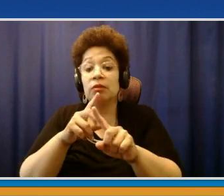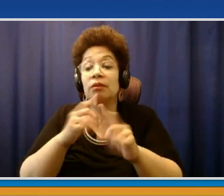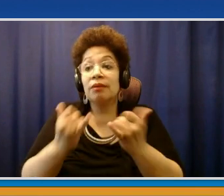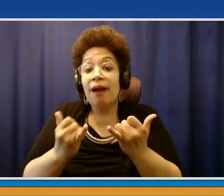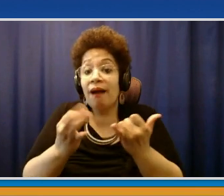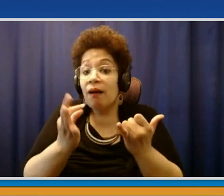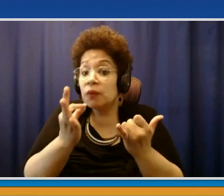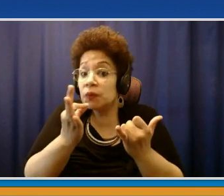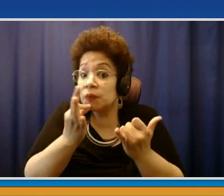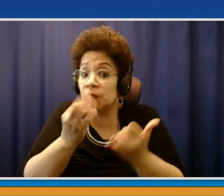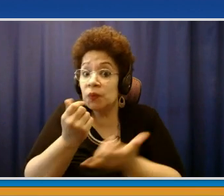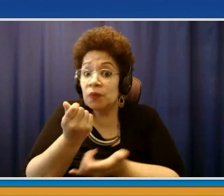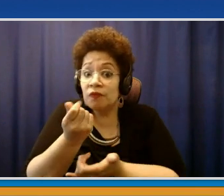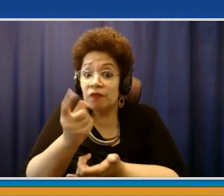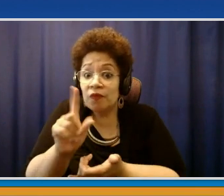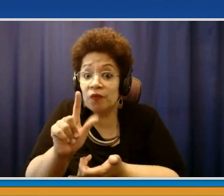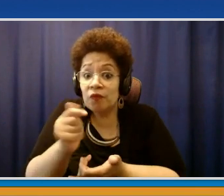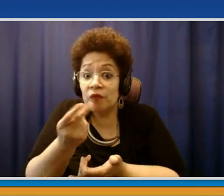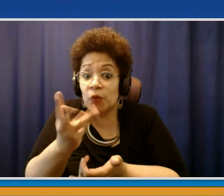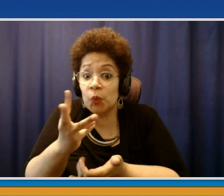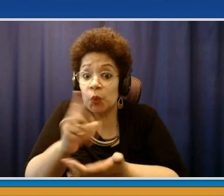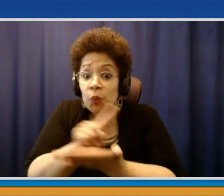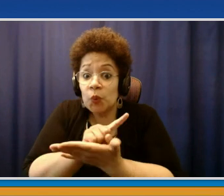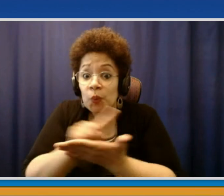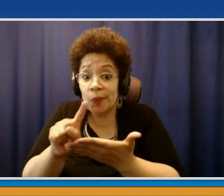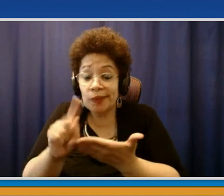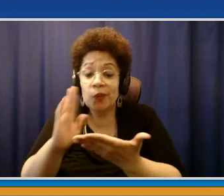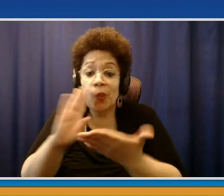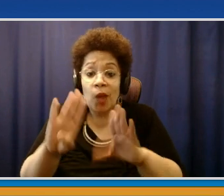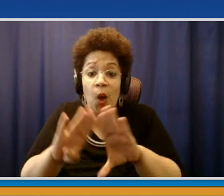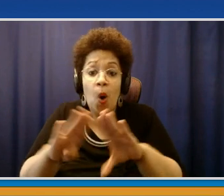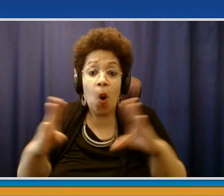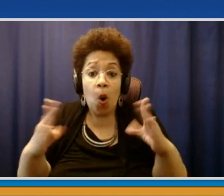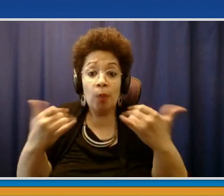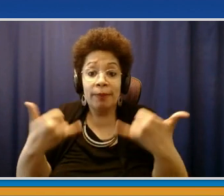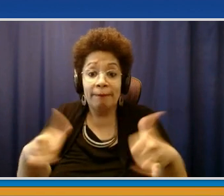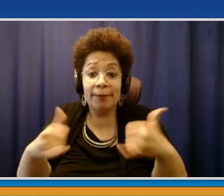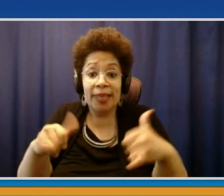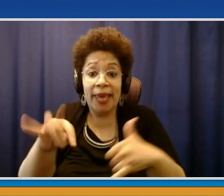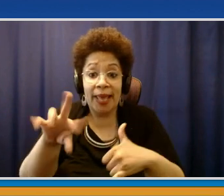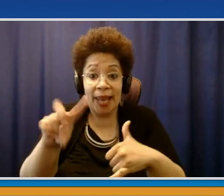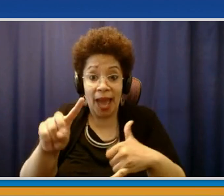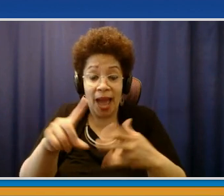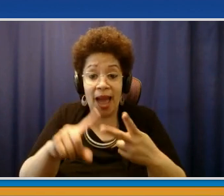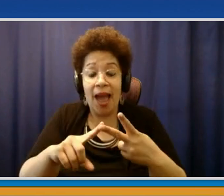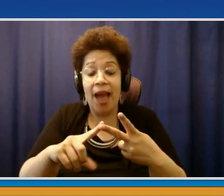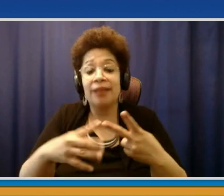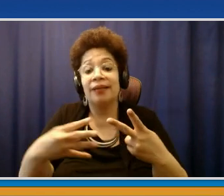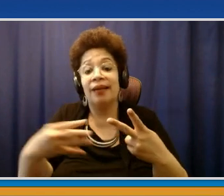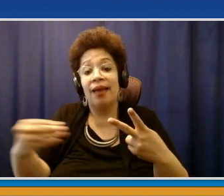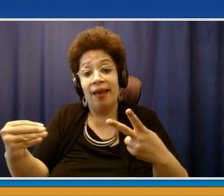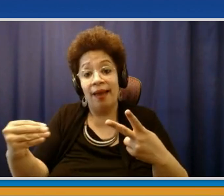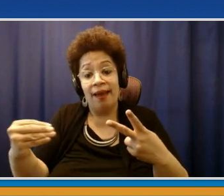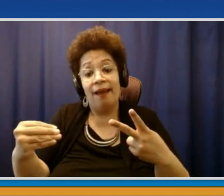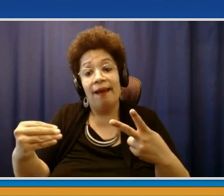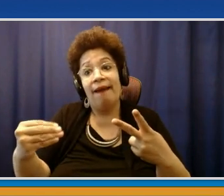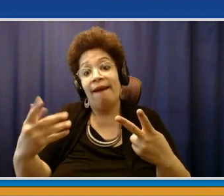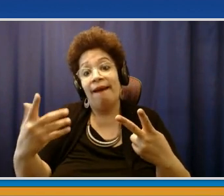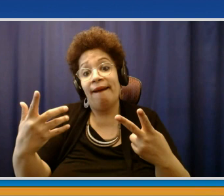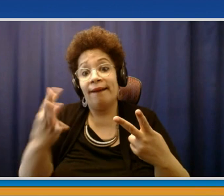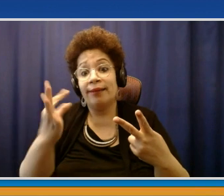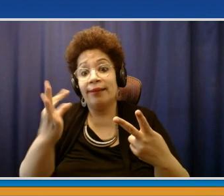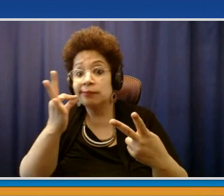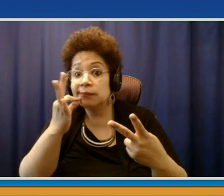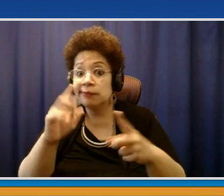Playland Beach and the Croton Point Park Beach, and then within the month when we open up our four pools and Playland, exactly how we want to handle the